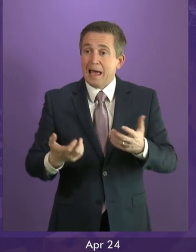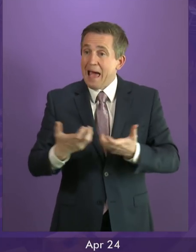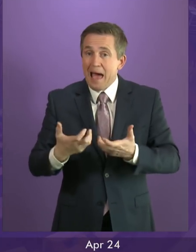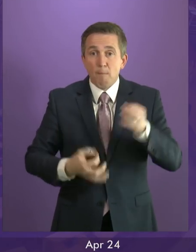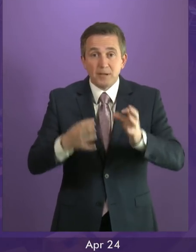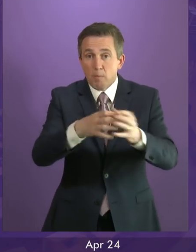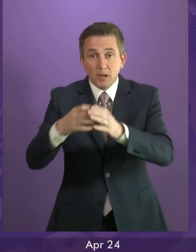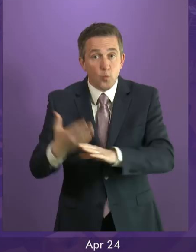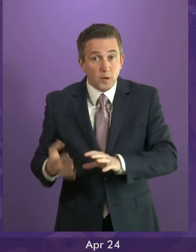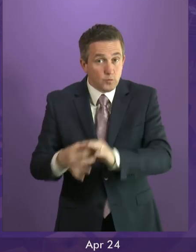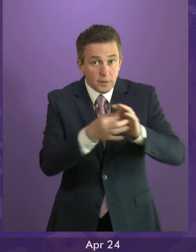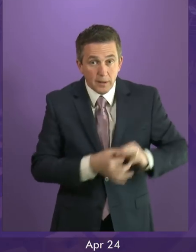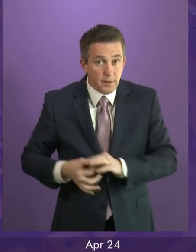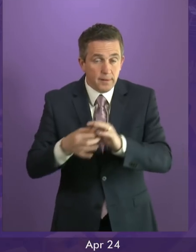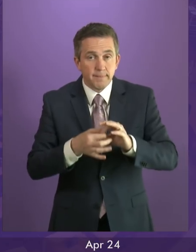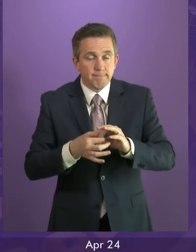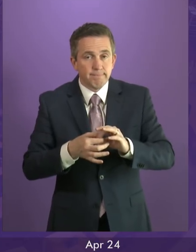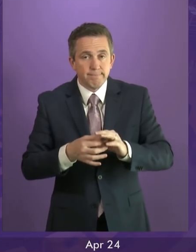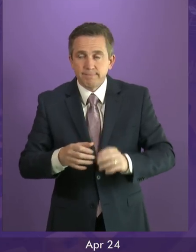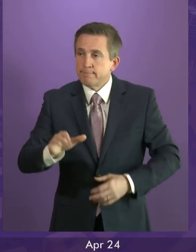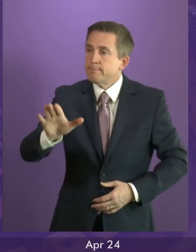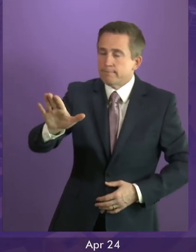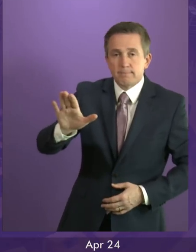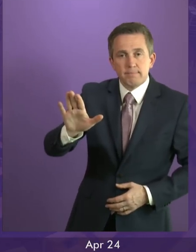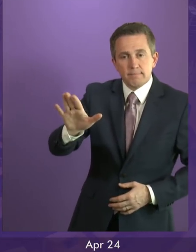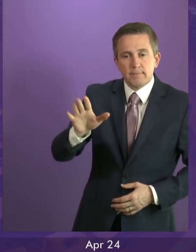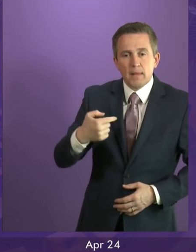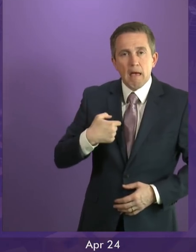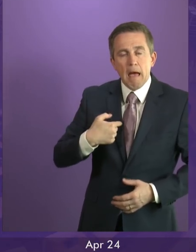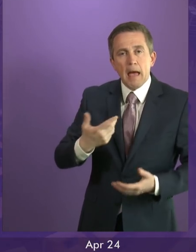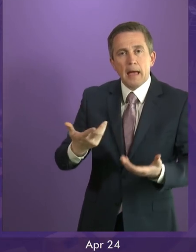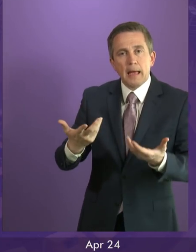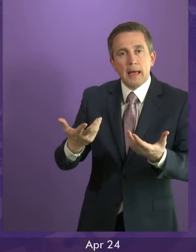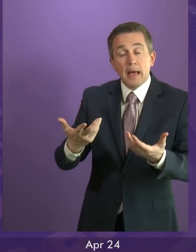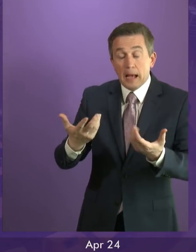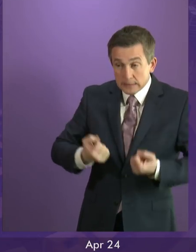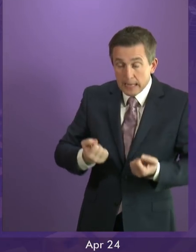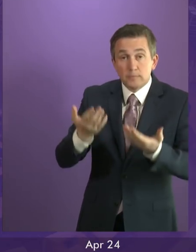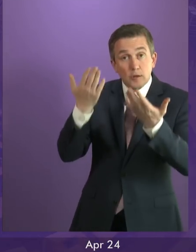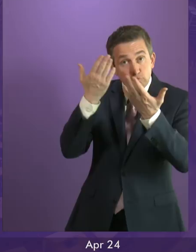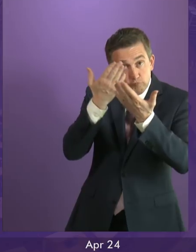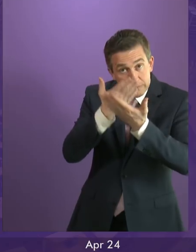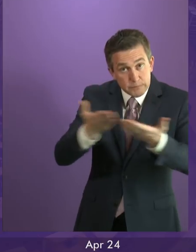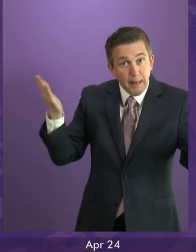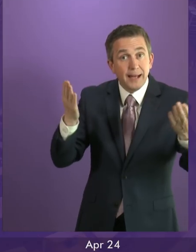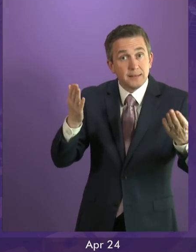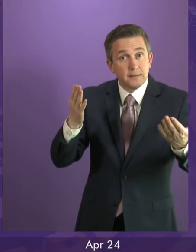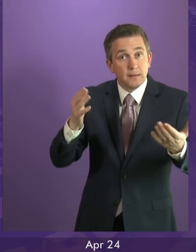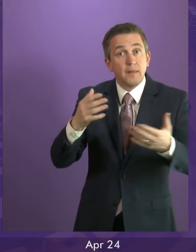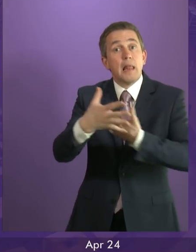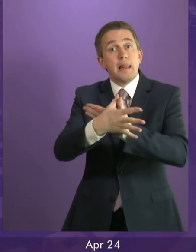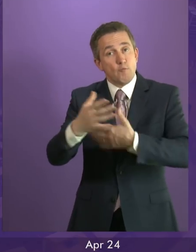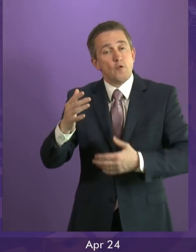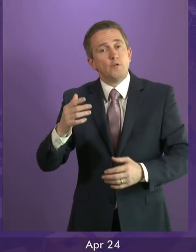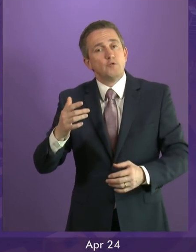chamber? First Minister. I do accept and actually respect the long-standing view of the